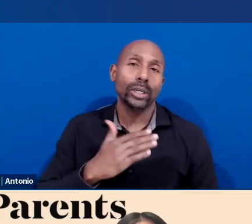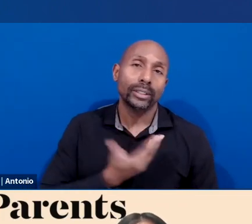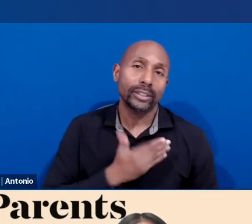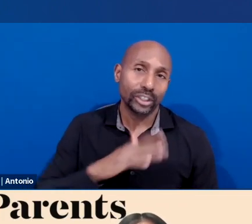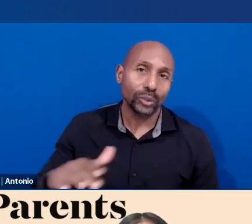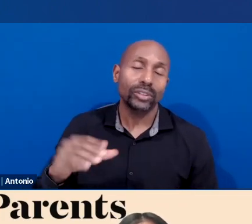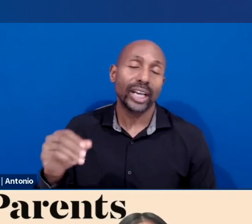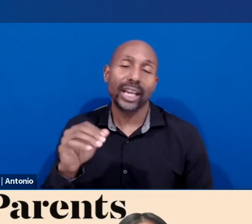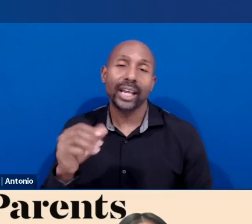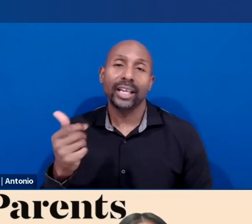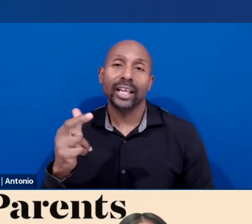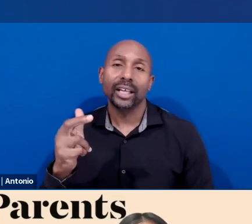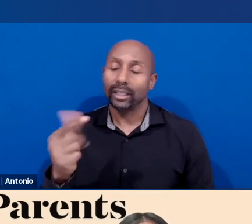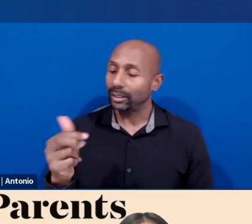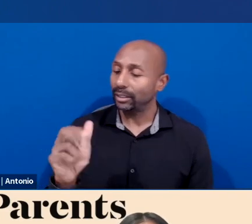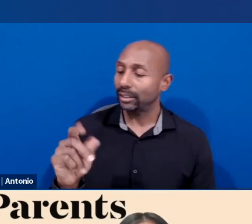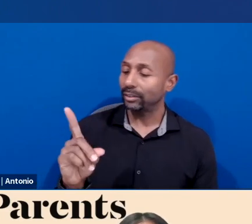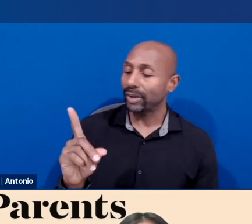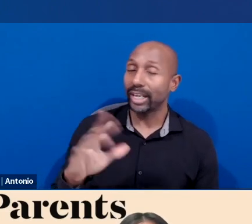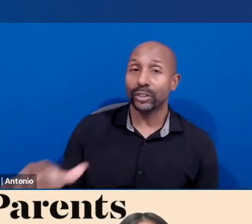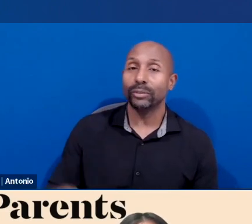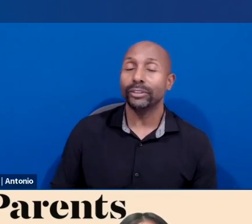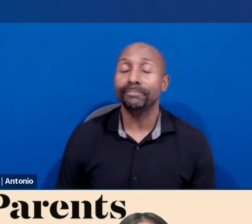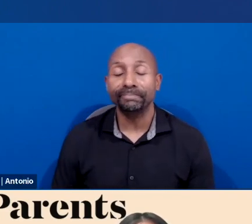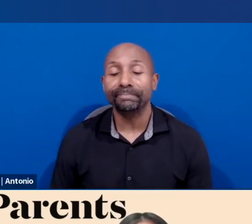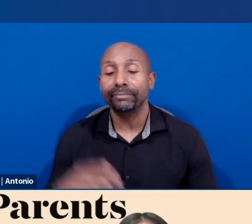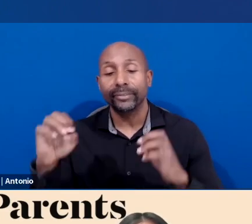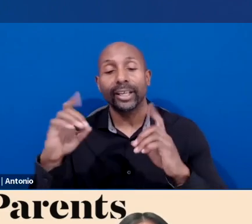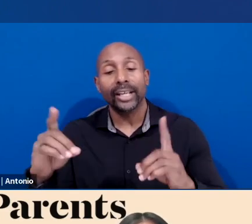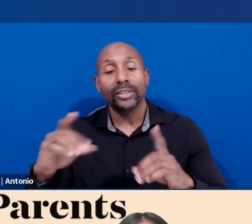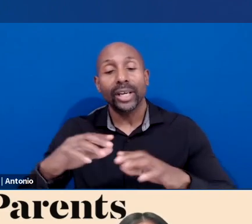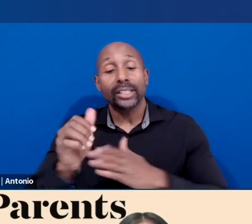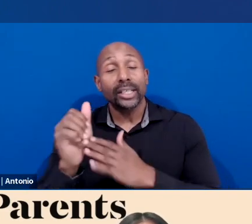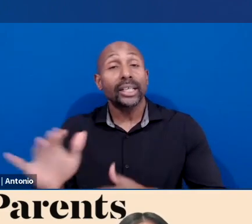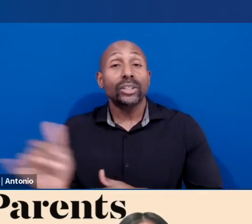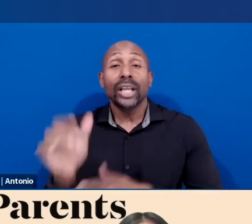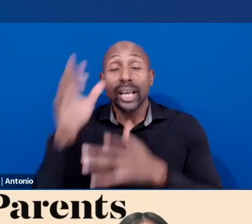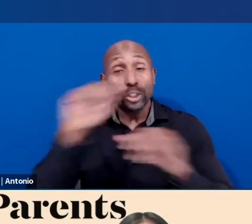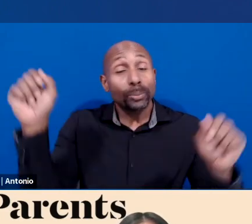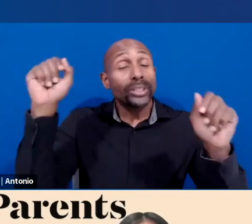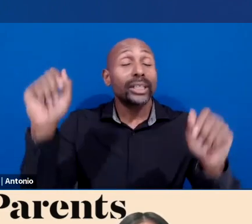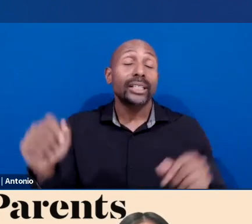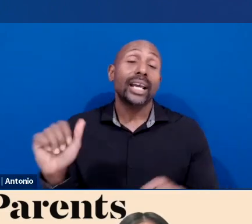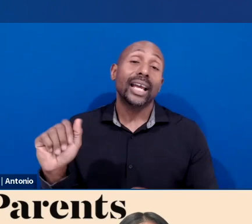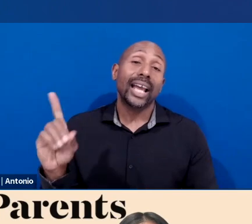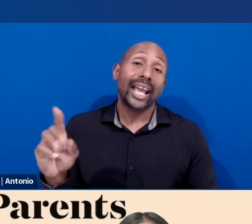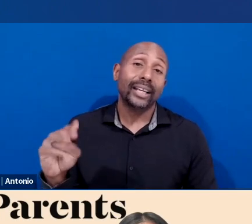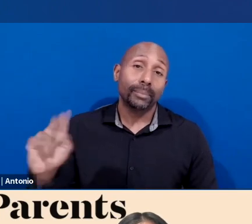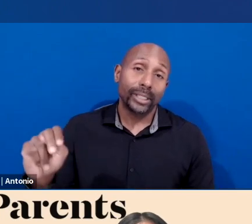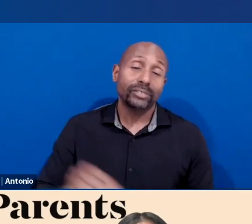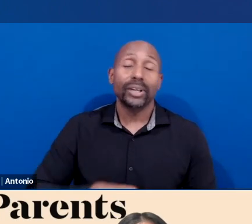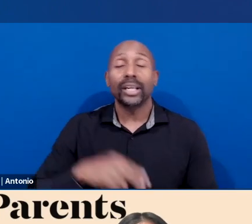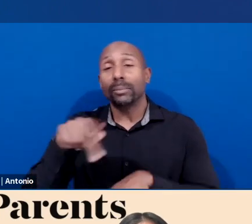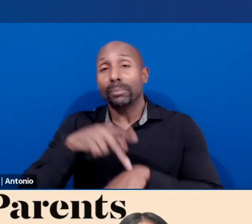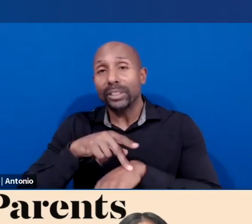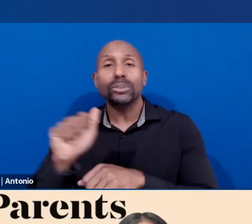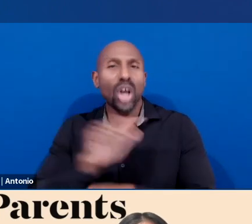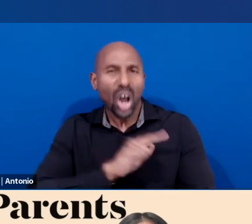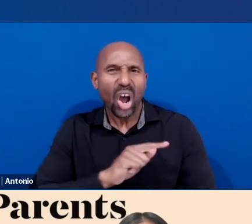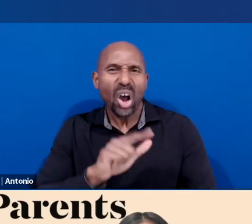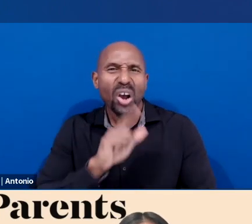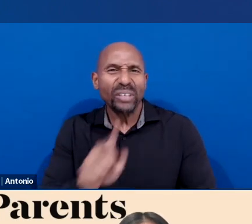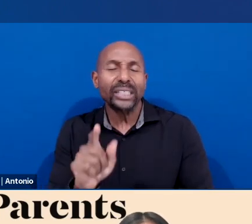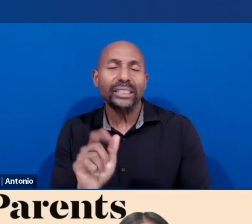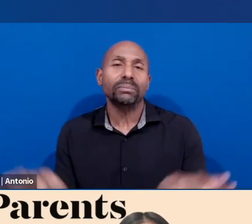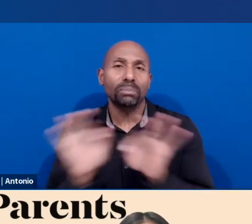Education leaders, such as superintendents, administrators, principals, all play critical roles